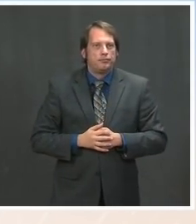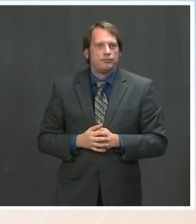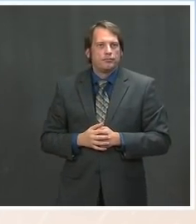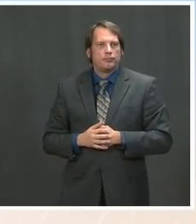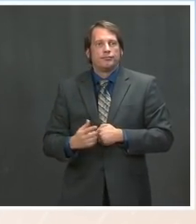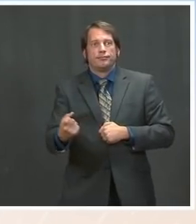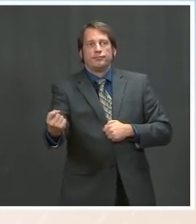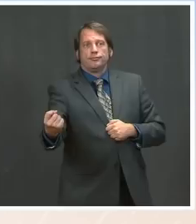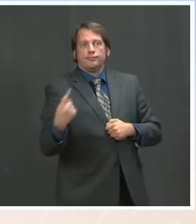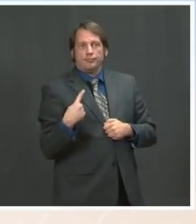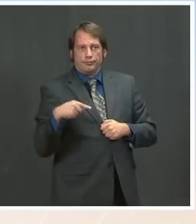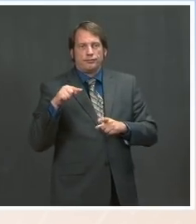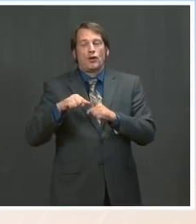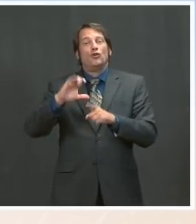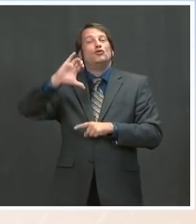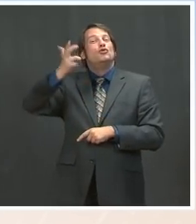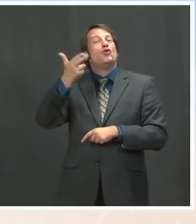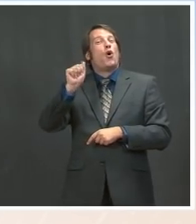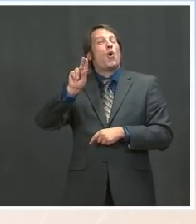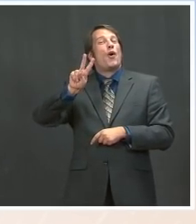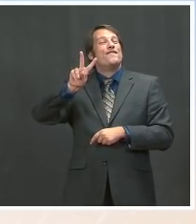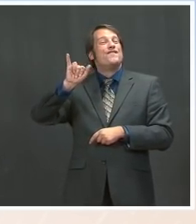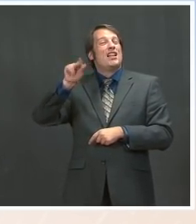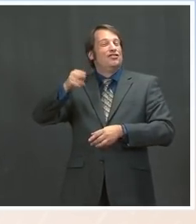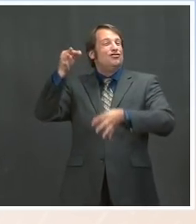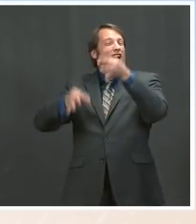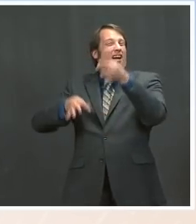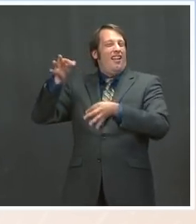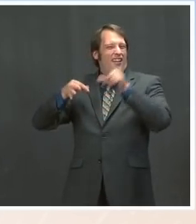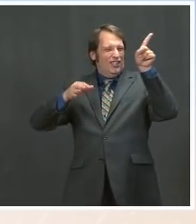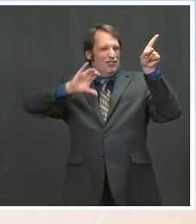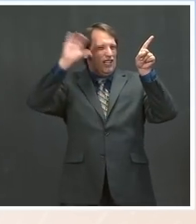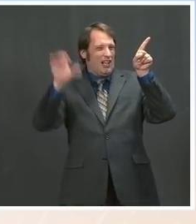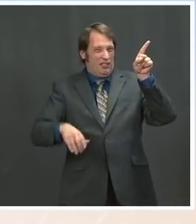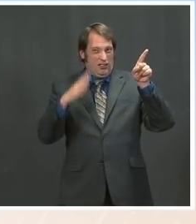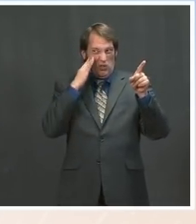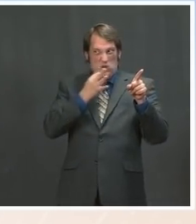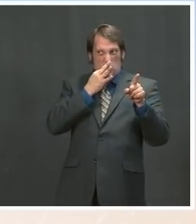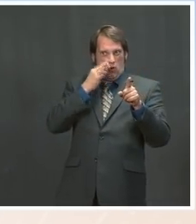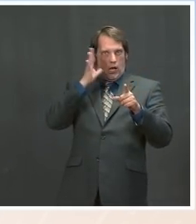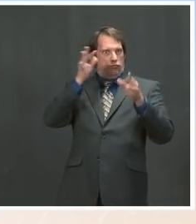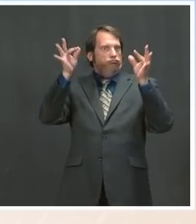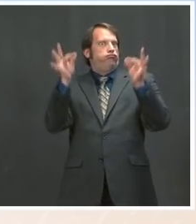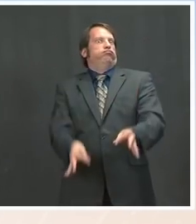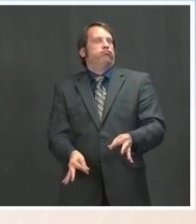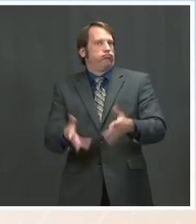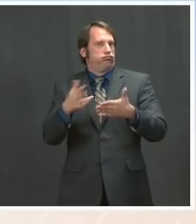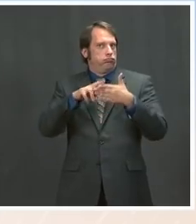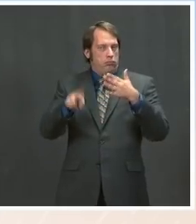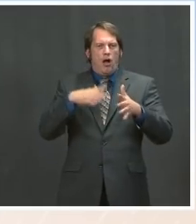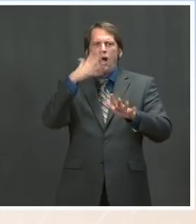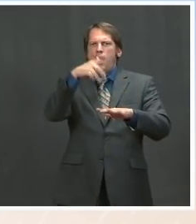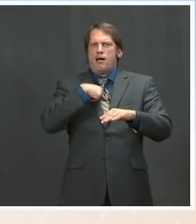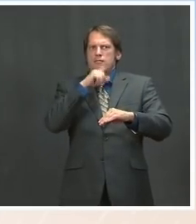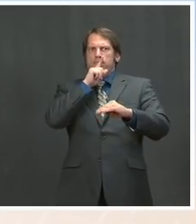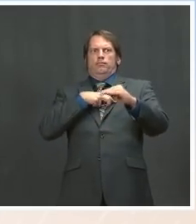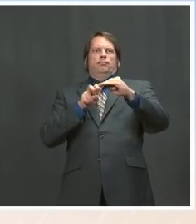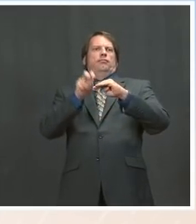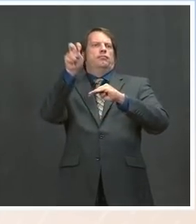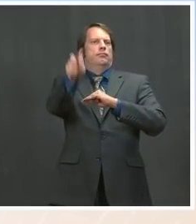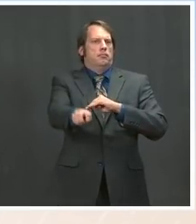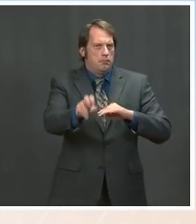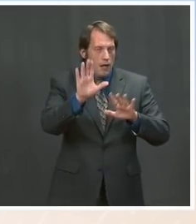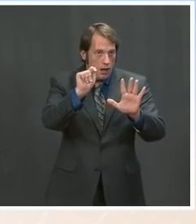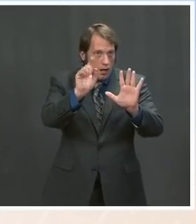we're expecting a verdict any day now. I know you said you're not going to get ahead of it. But we've also seen with that, we've also seen, of course,